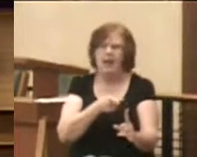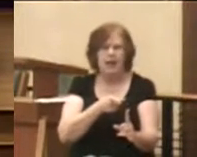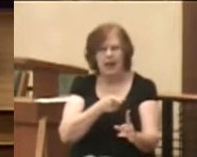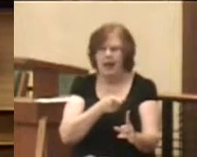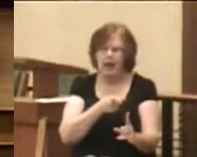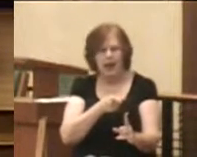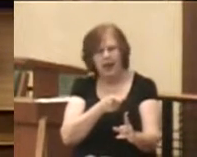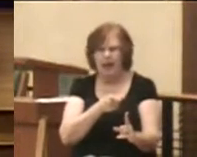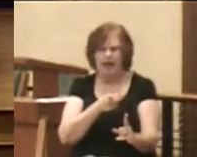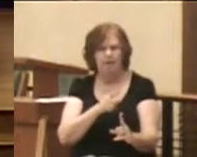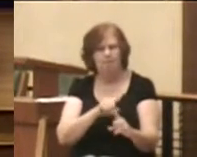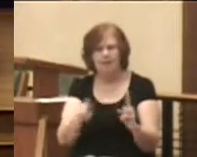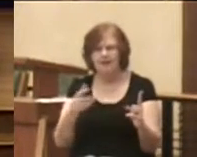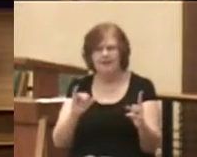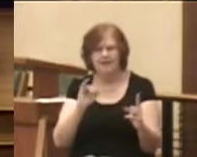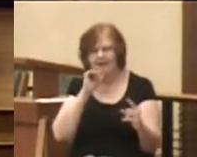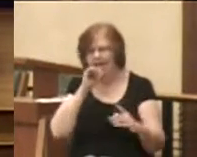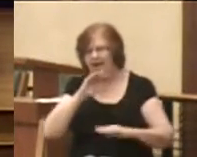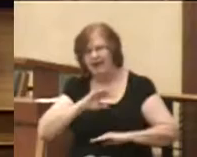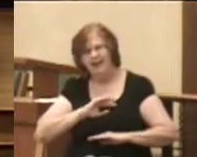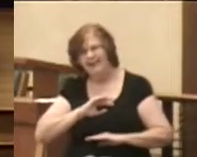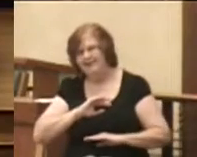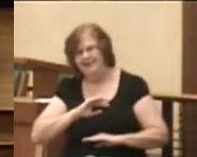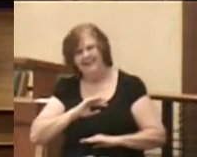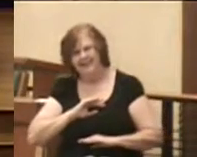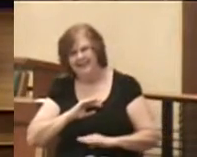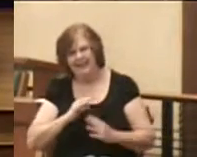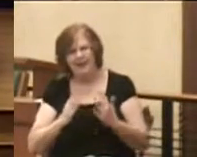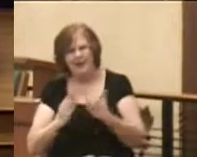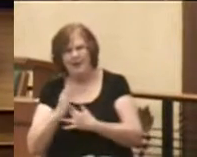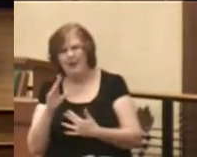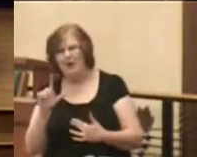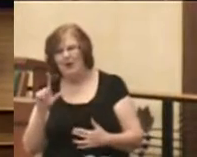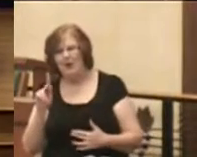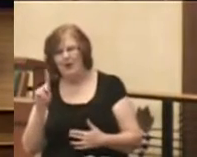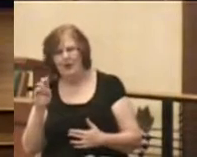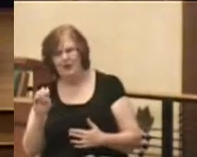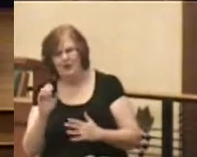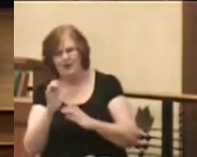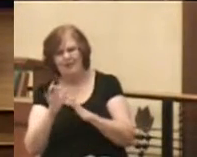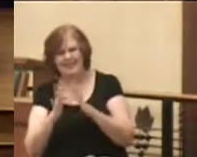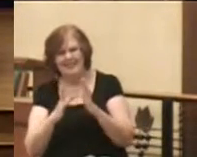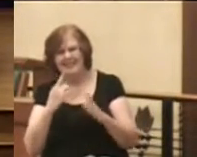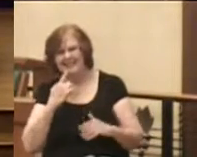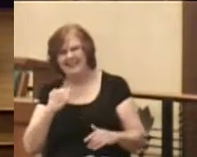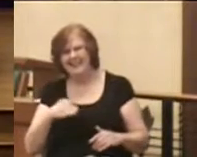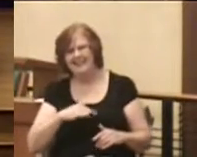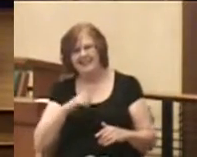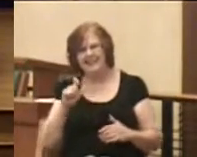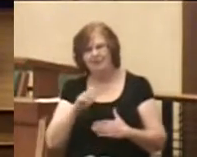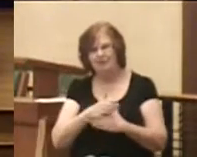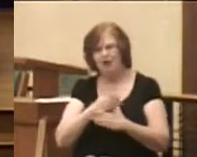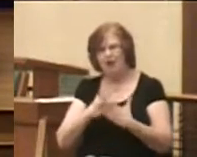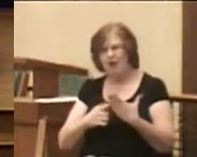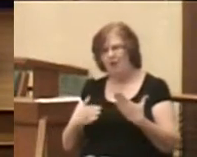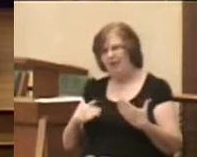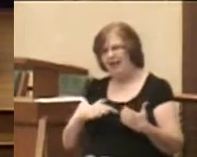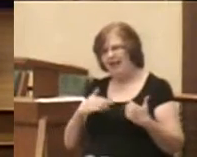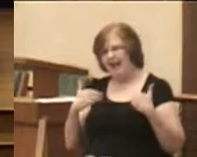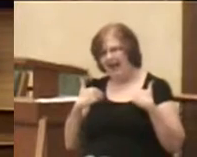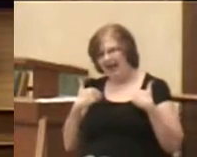discontentment. Through Luke, Jesus tells us that we need to share what we have with others.